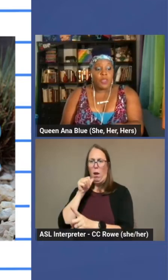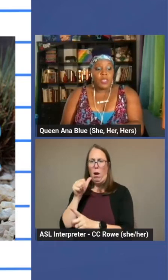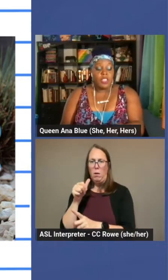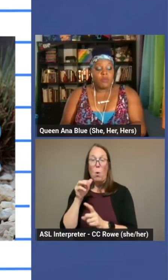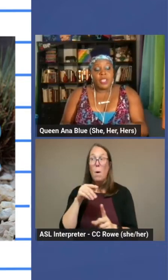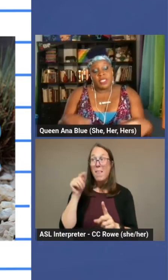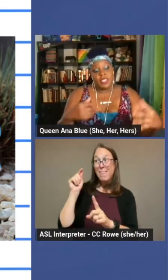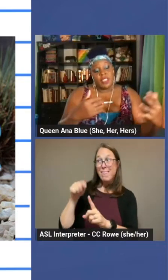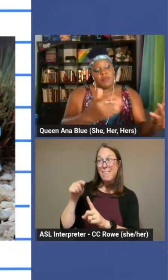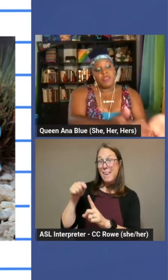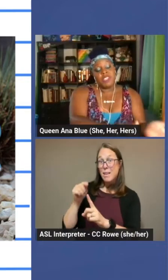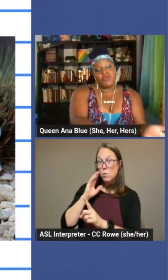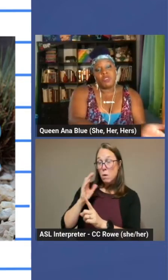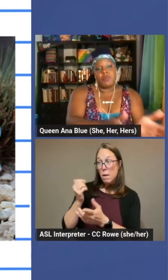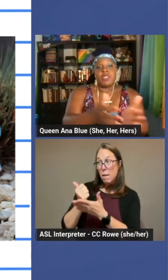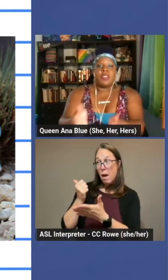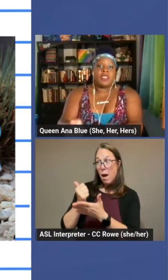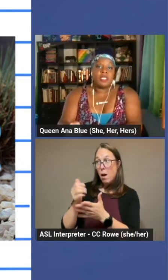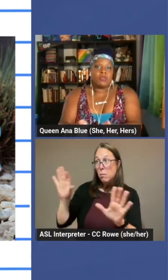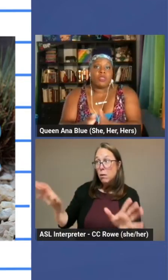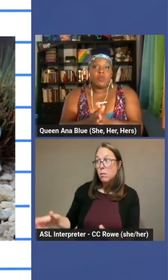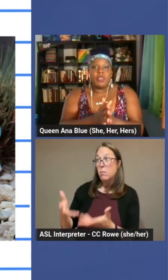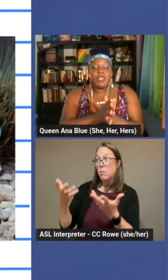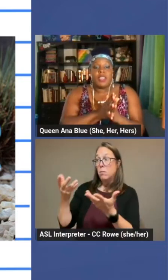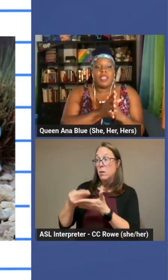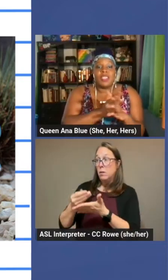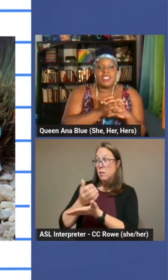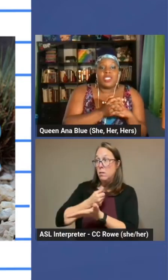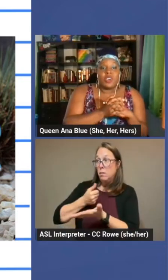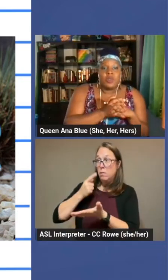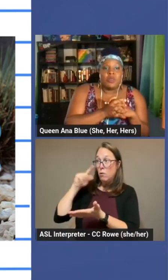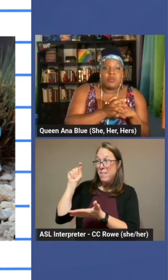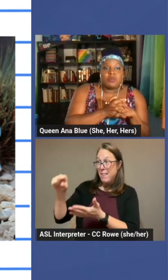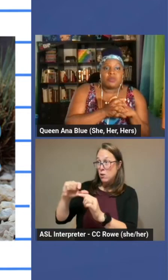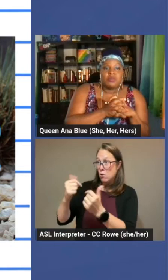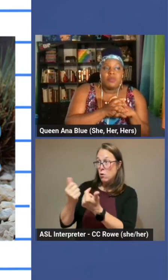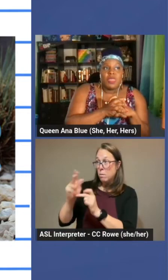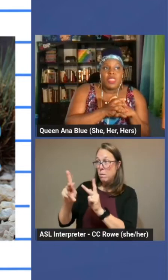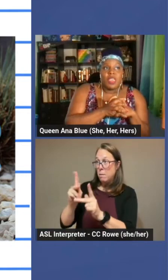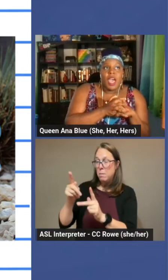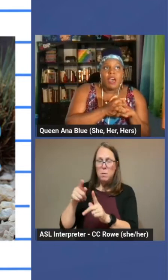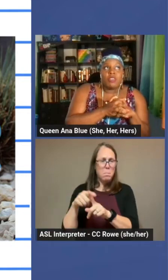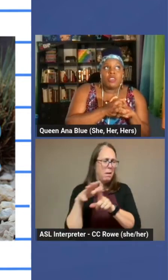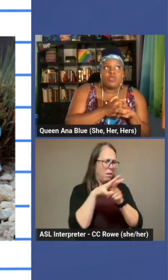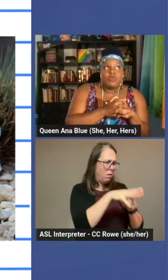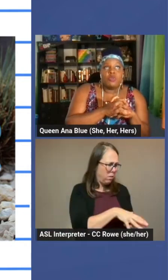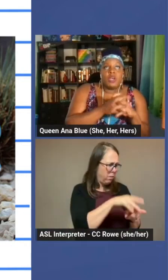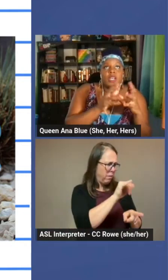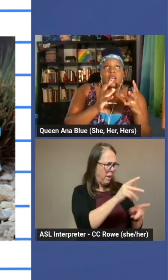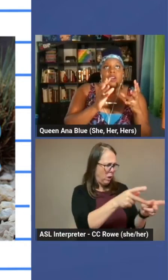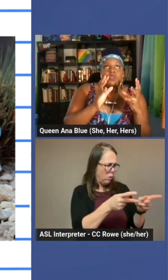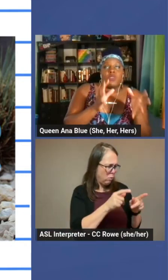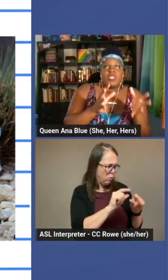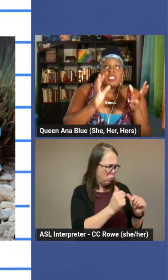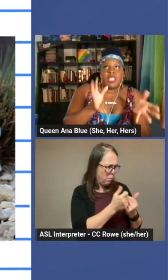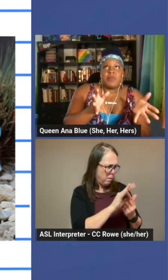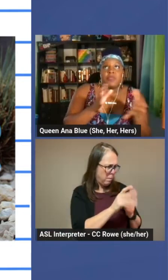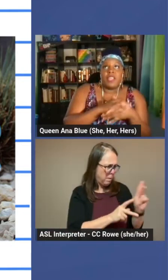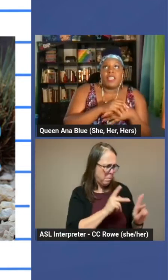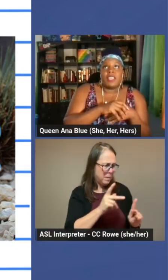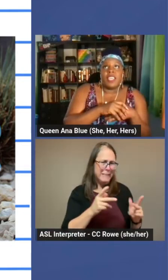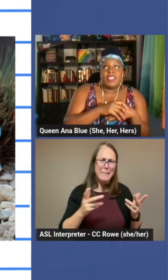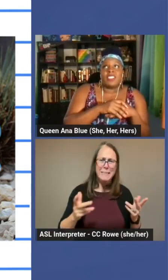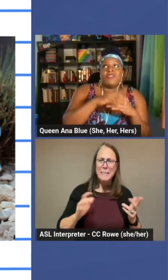help, you know, raise the income of this group, but not this group. And so how do you really